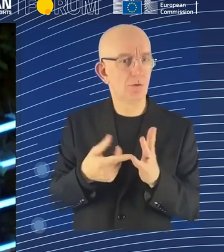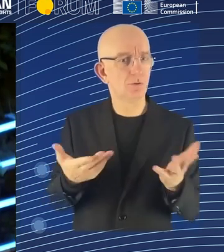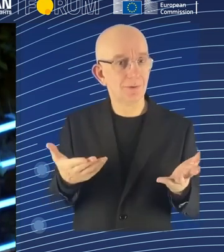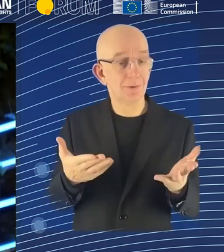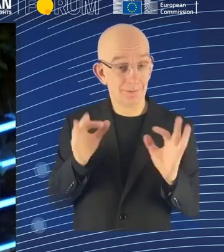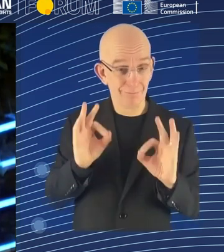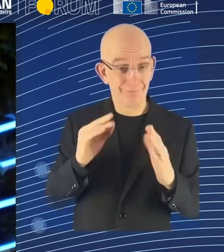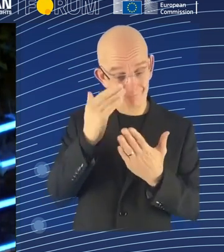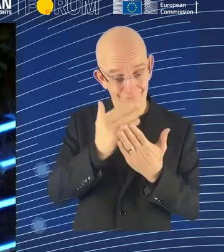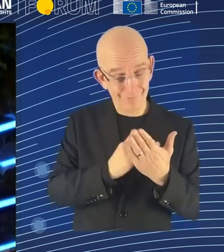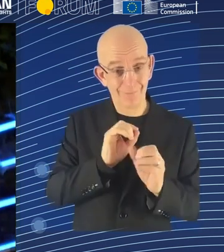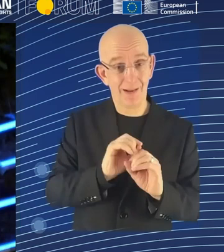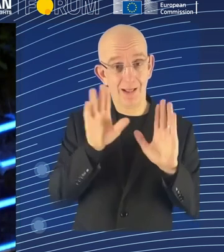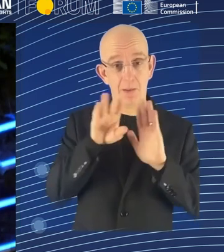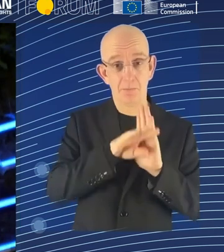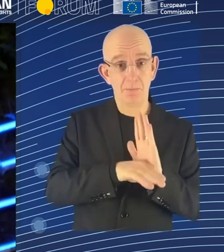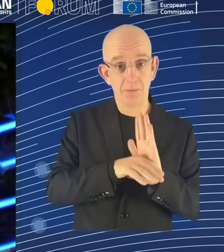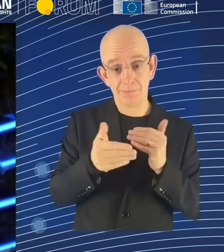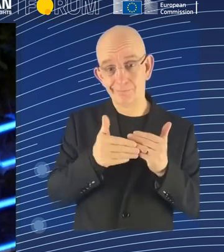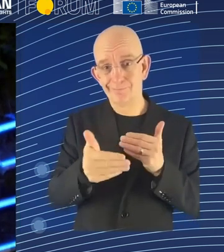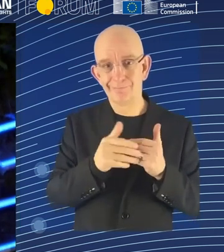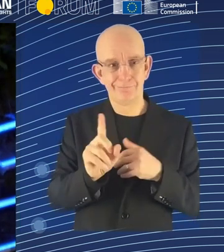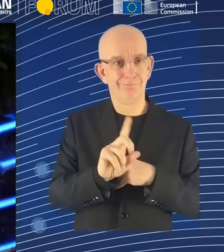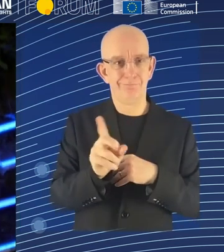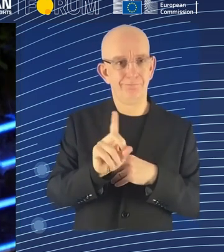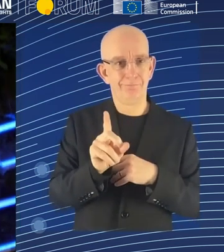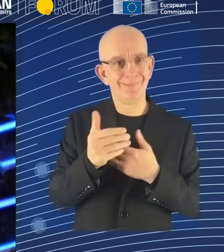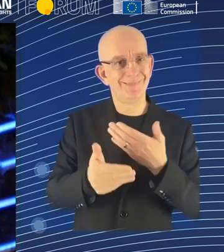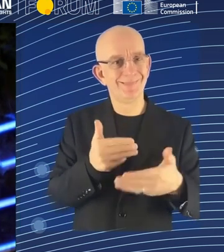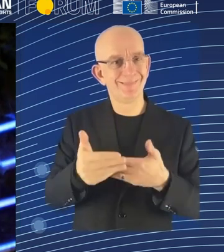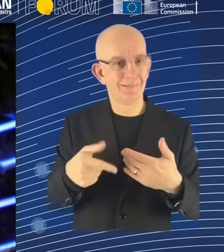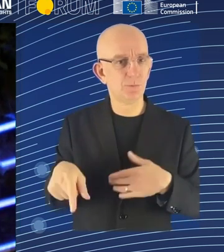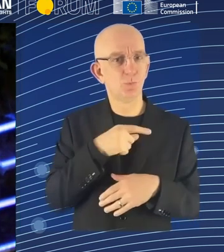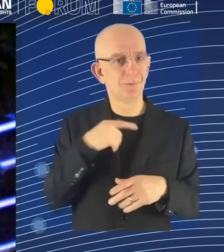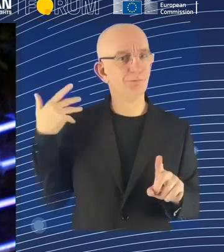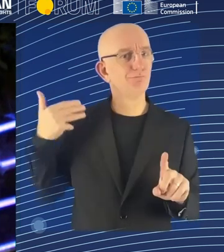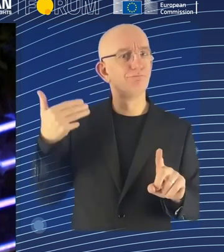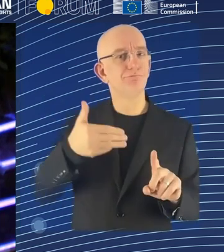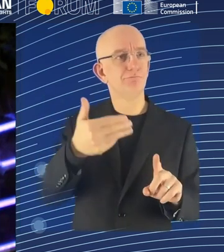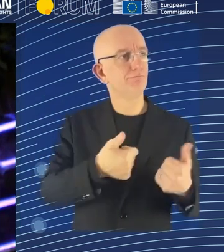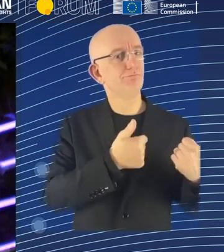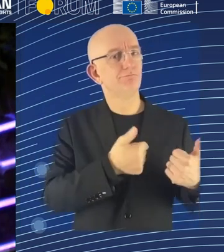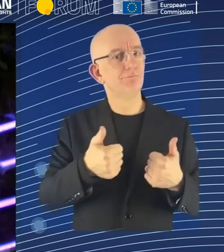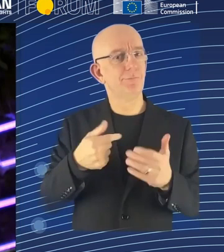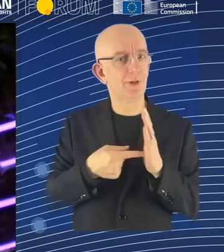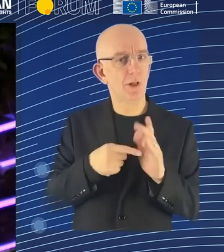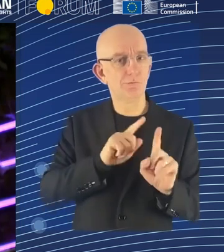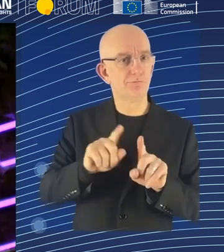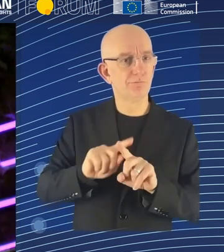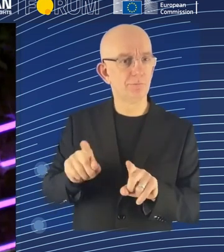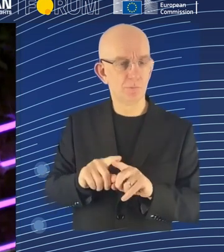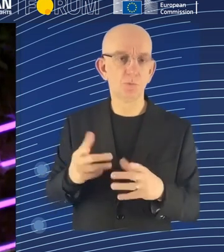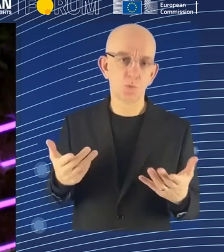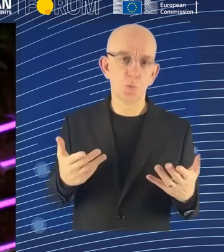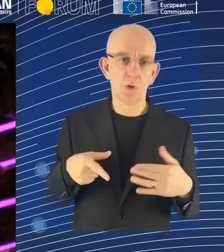technologies. So I think there's a big challenge there. But I think Europe is very well placed to